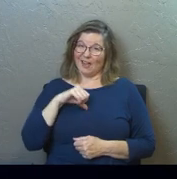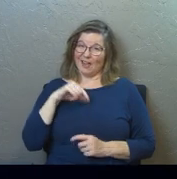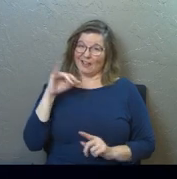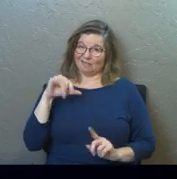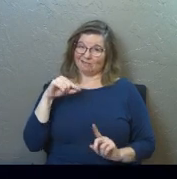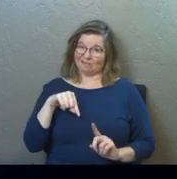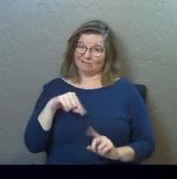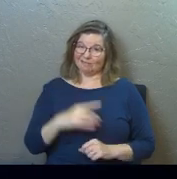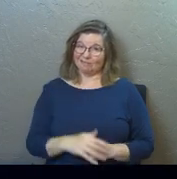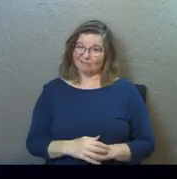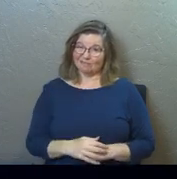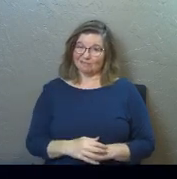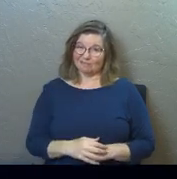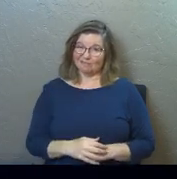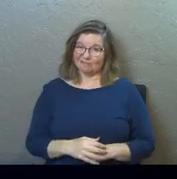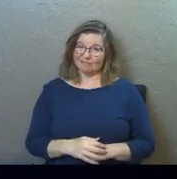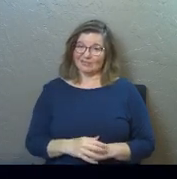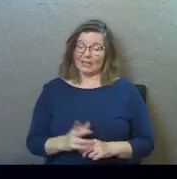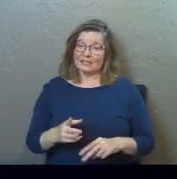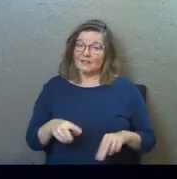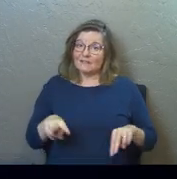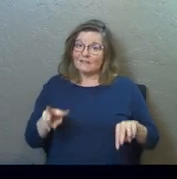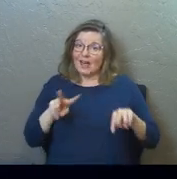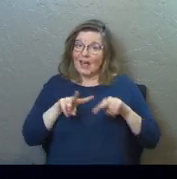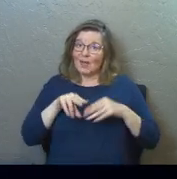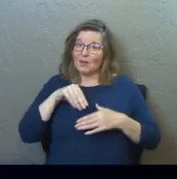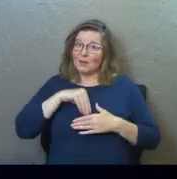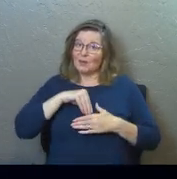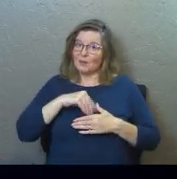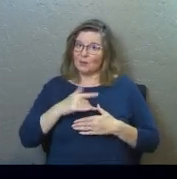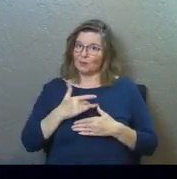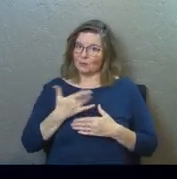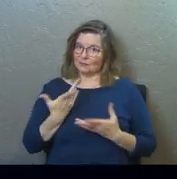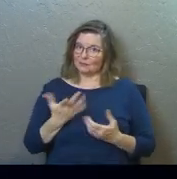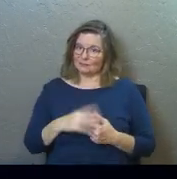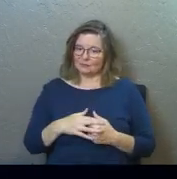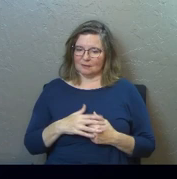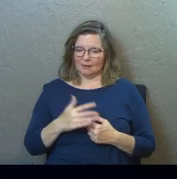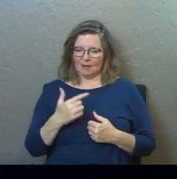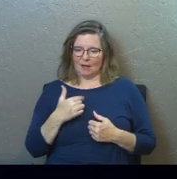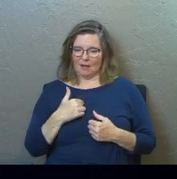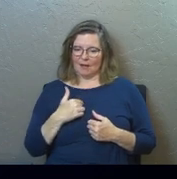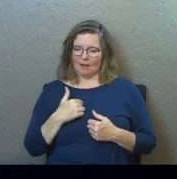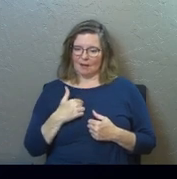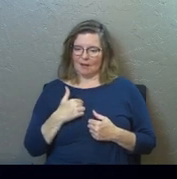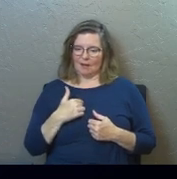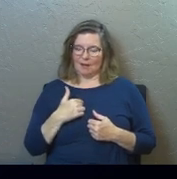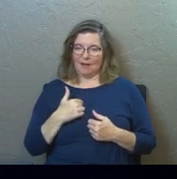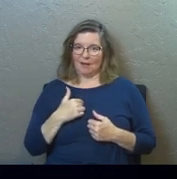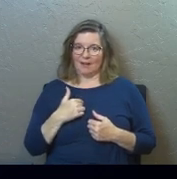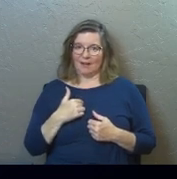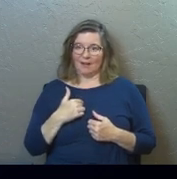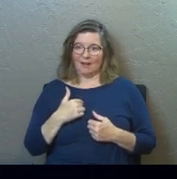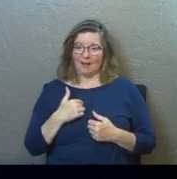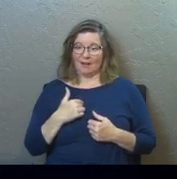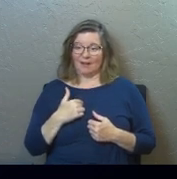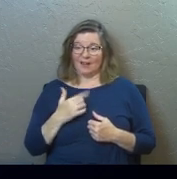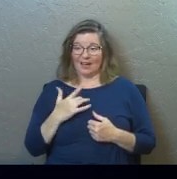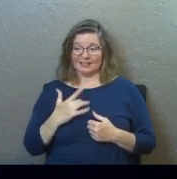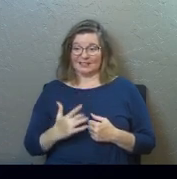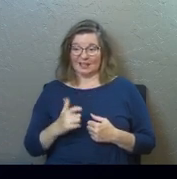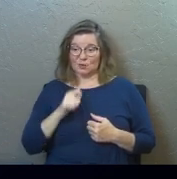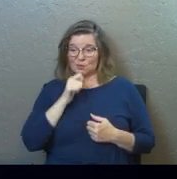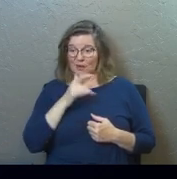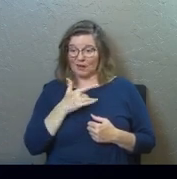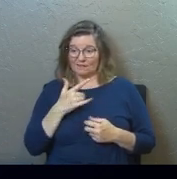it's value, it's that I'm in a spot where I don't feel valued, and I